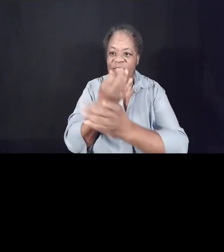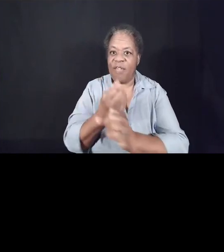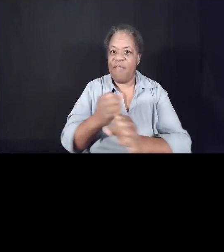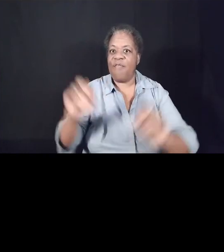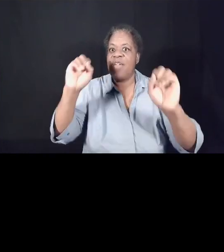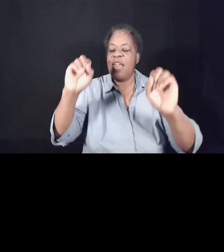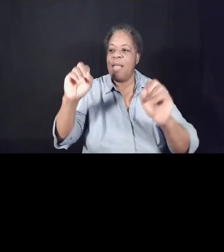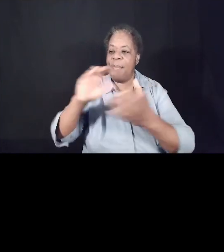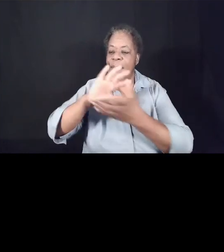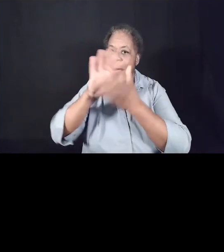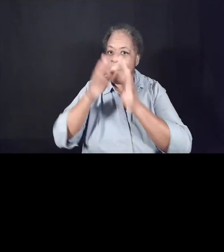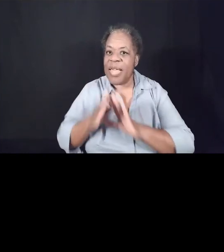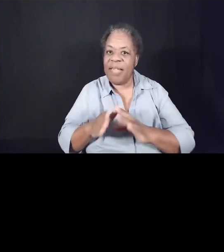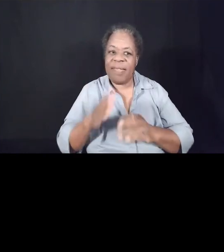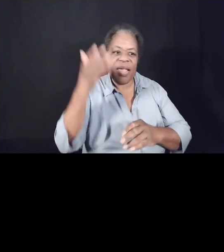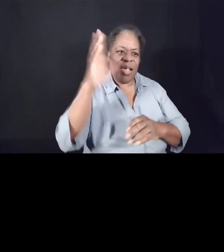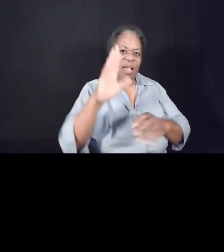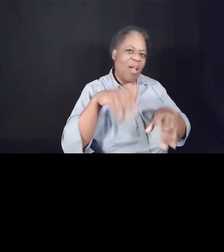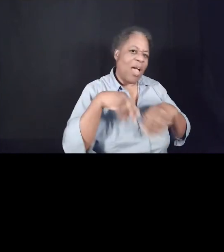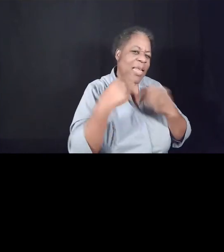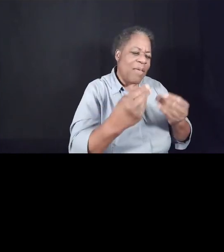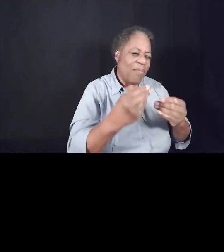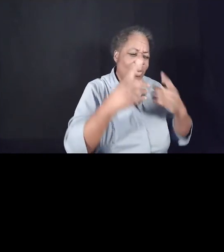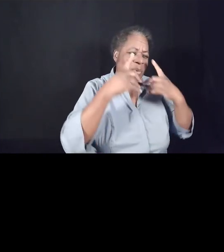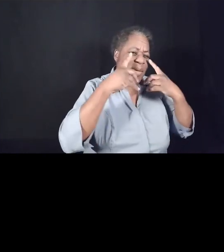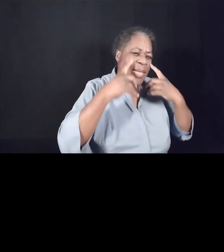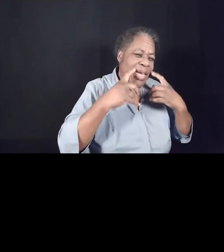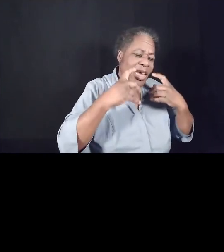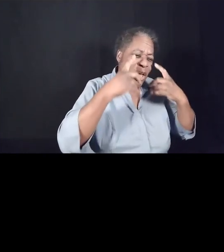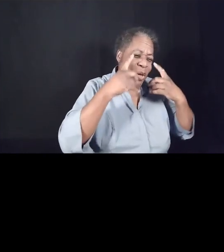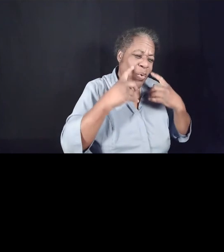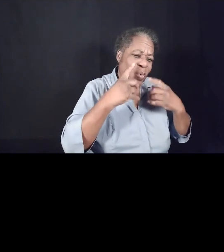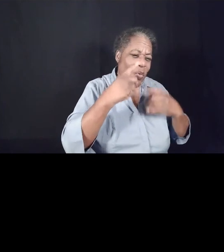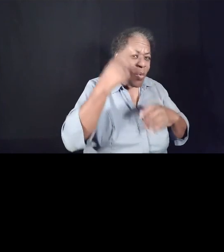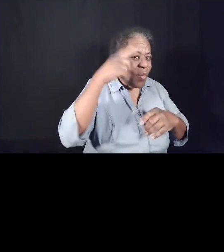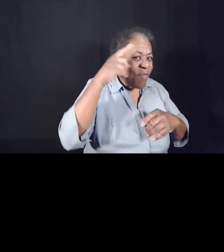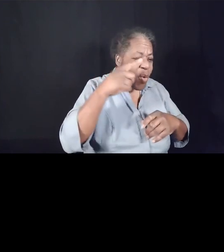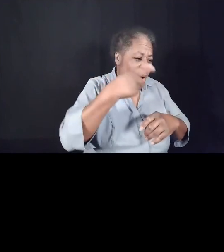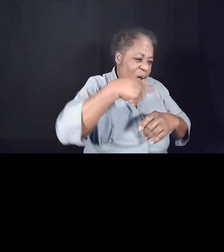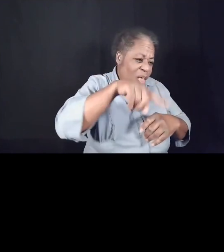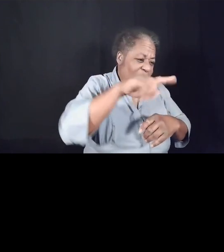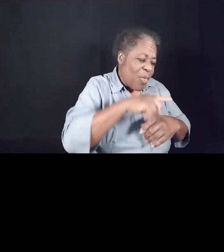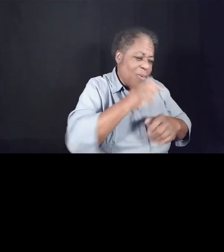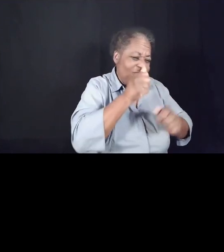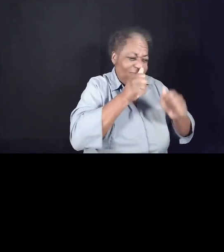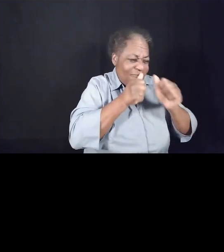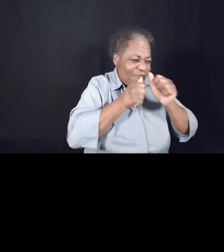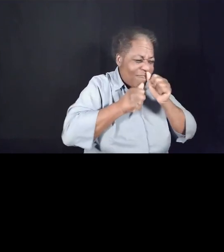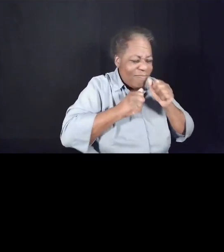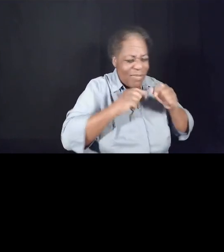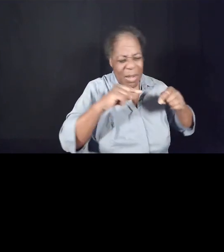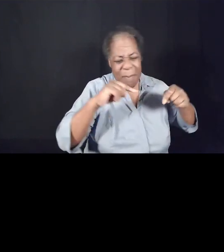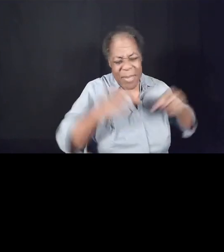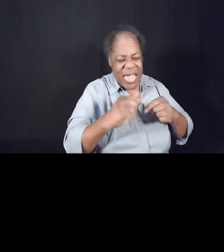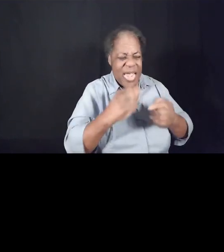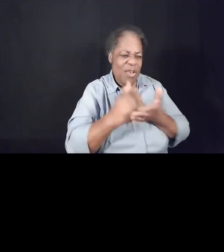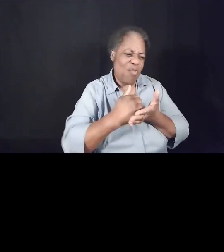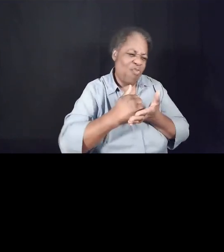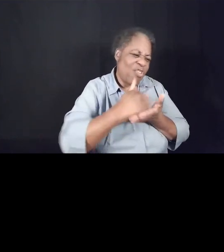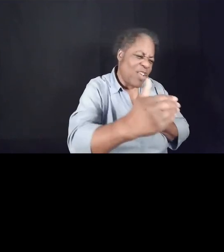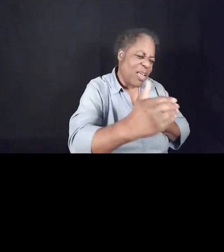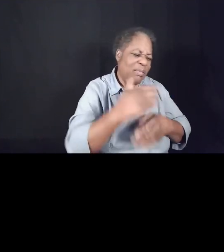may God bless you with tears to shed for those who suffer from pain, rejection, and starvation